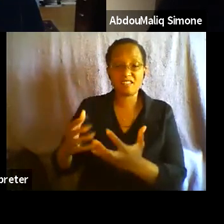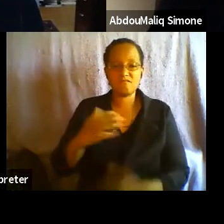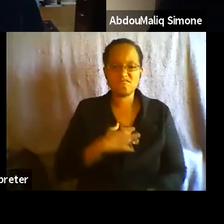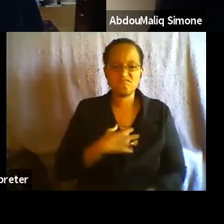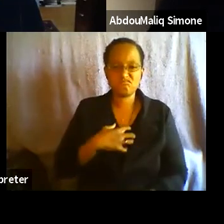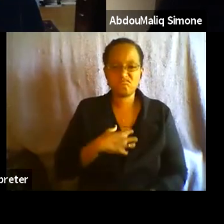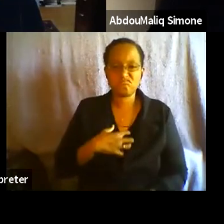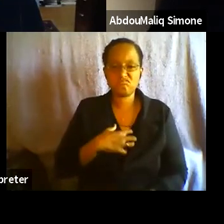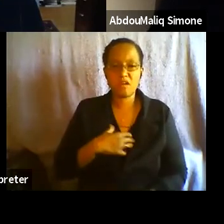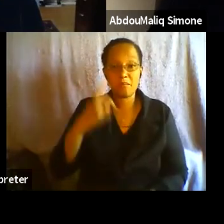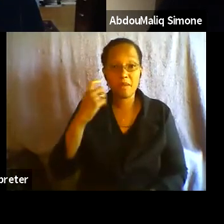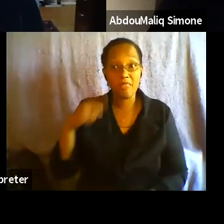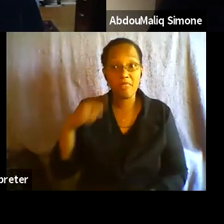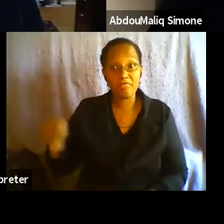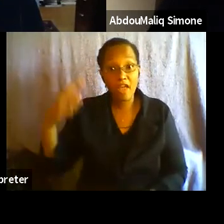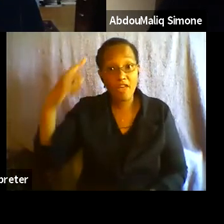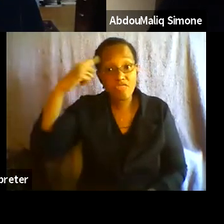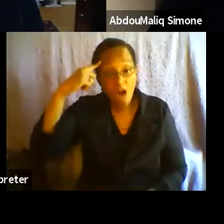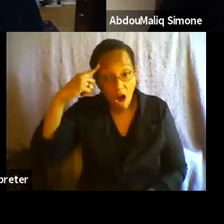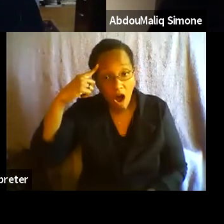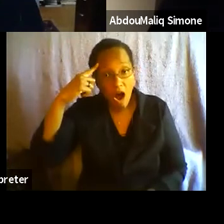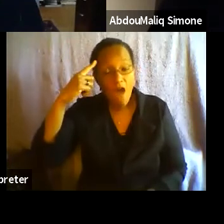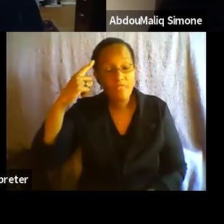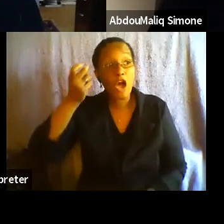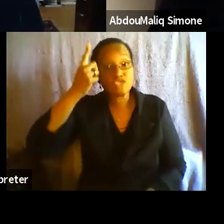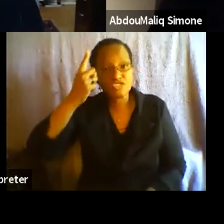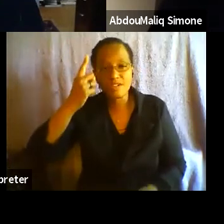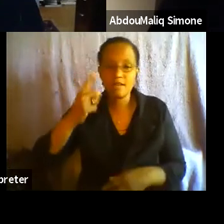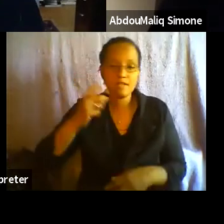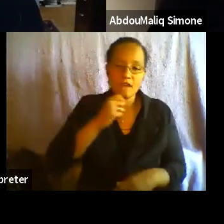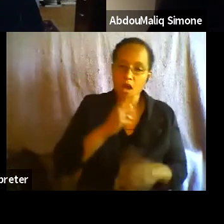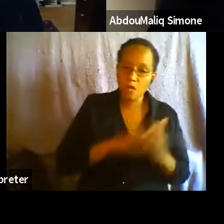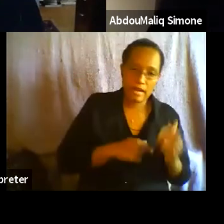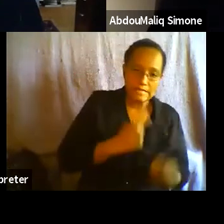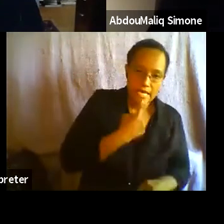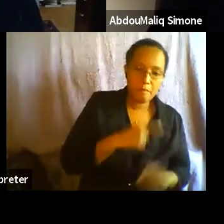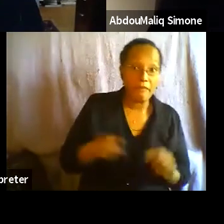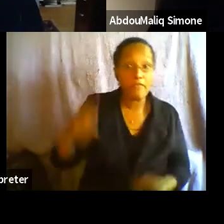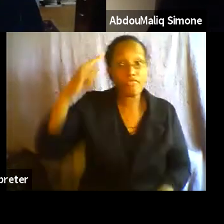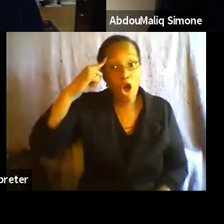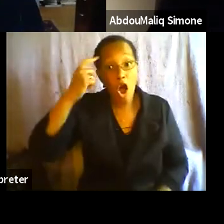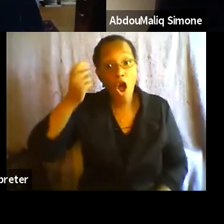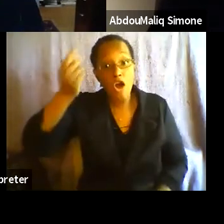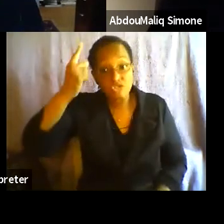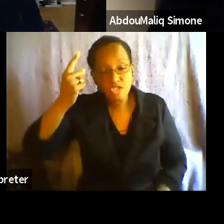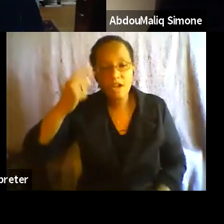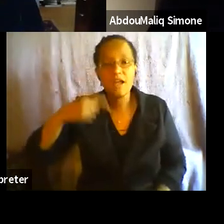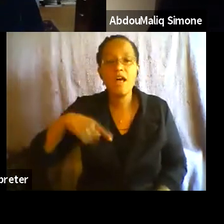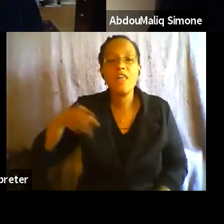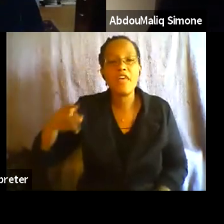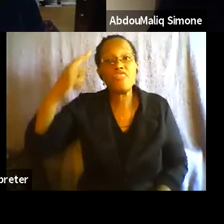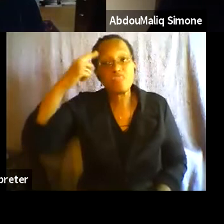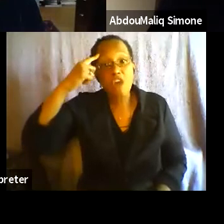heard in spite of what I actually said for 15 weeks was, White people are bad.